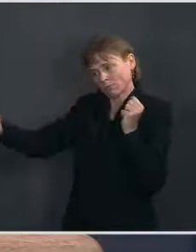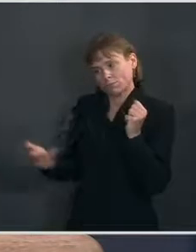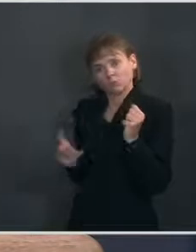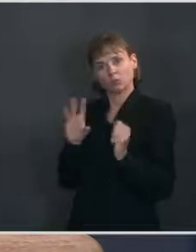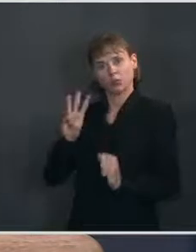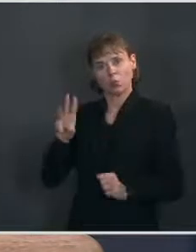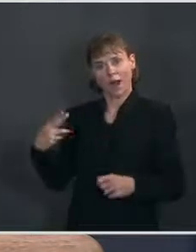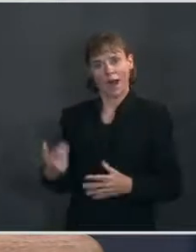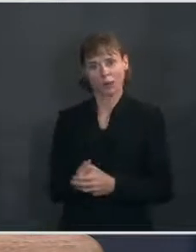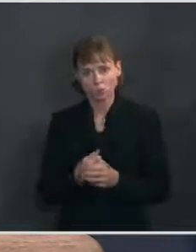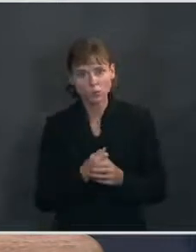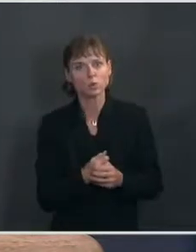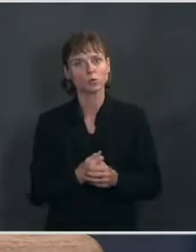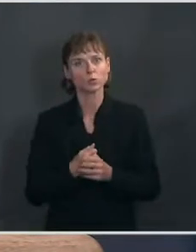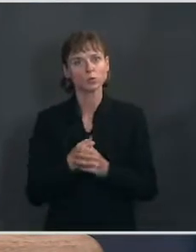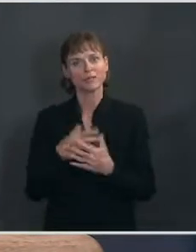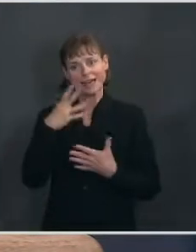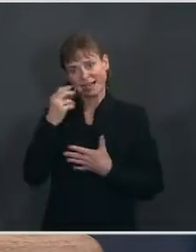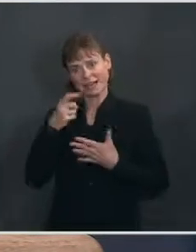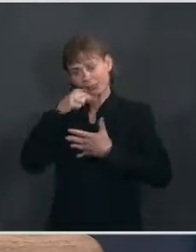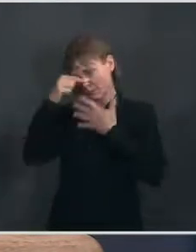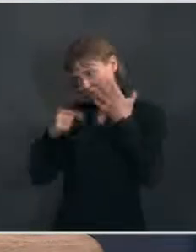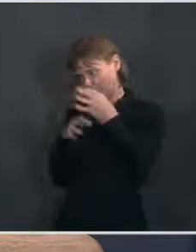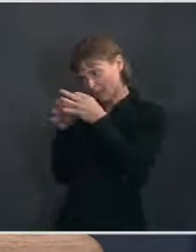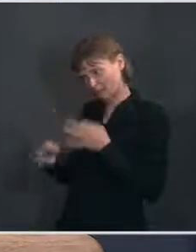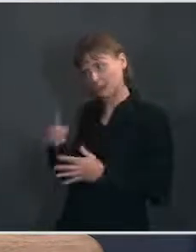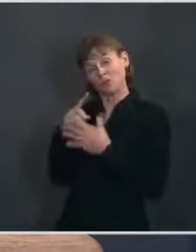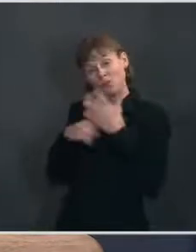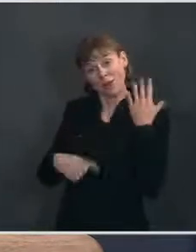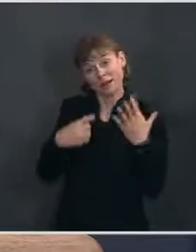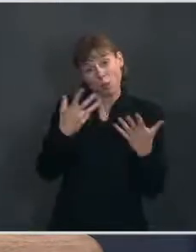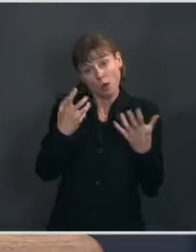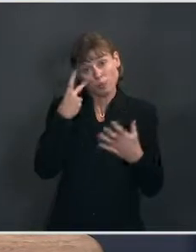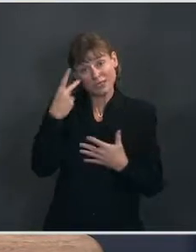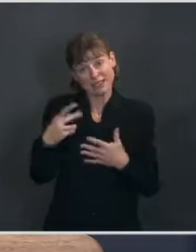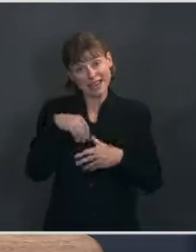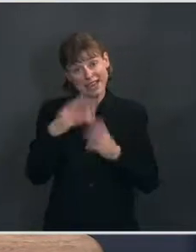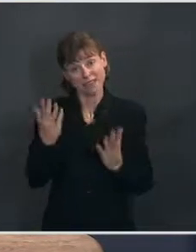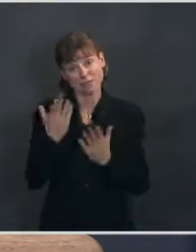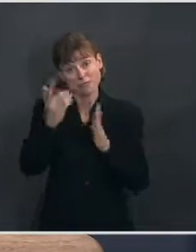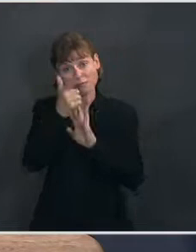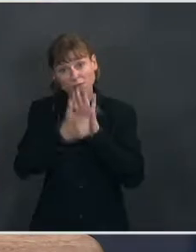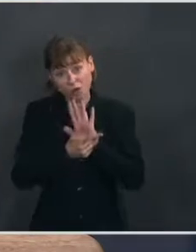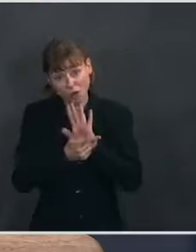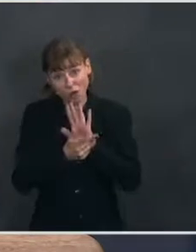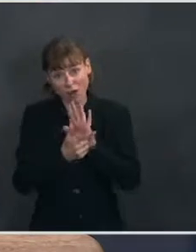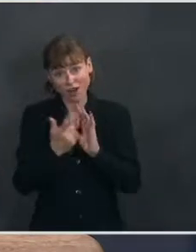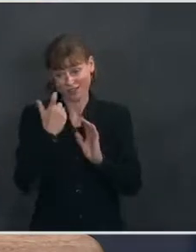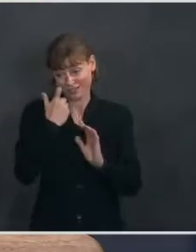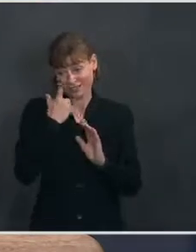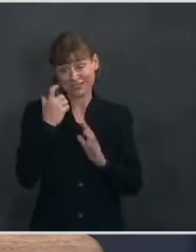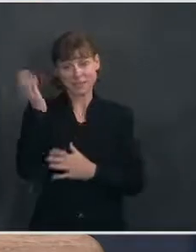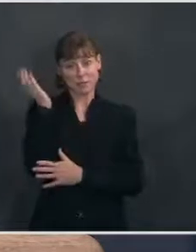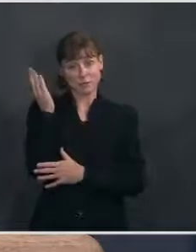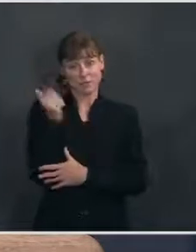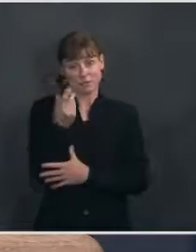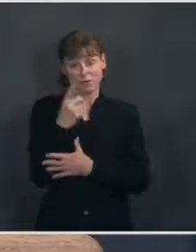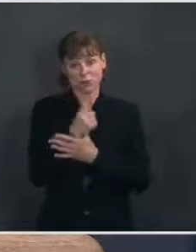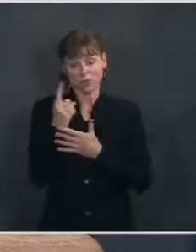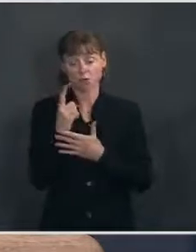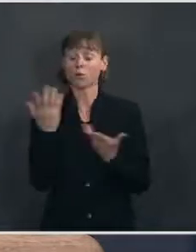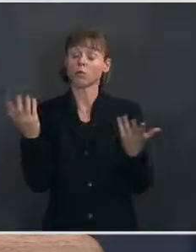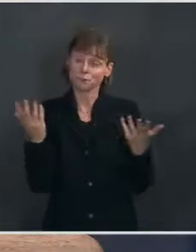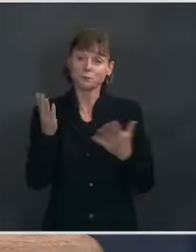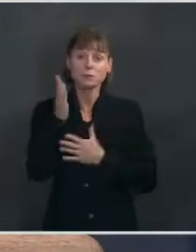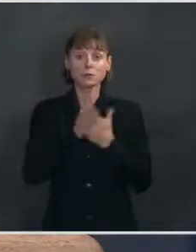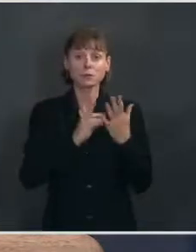outlined the specifics of what he would like to see in the package in his speech, his primetime speech, just a few weeks ago. And there are some realities